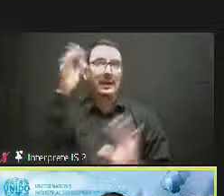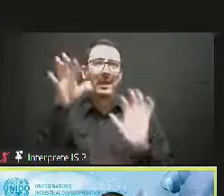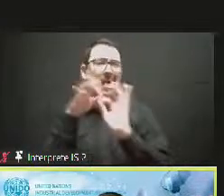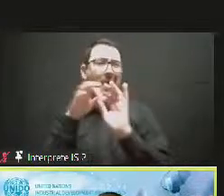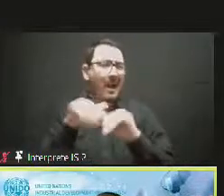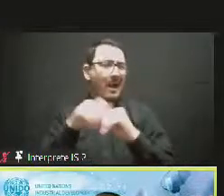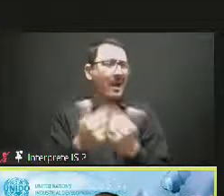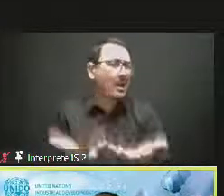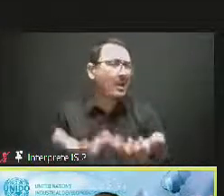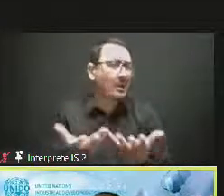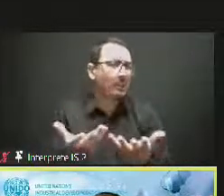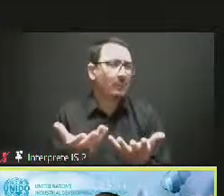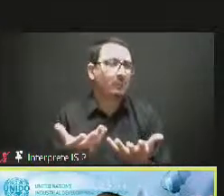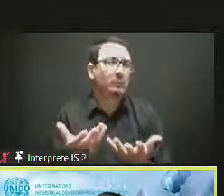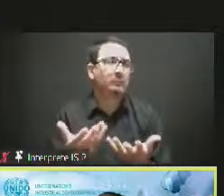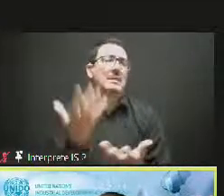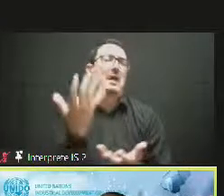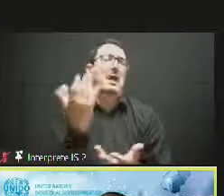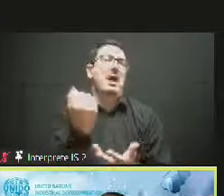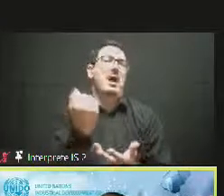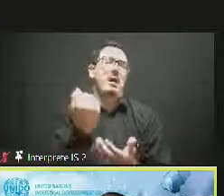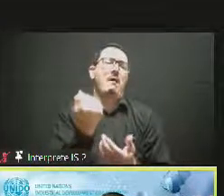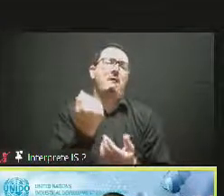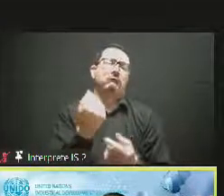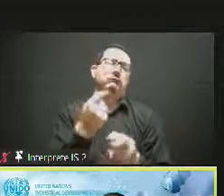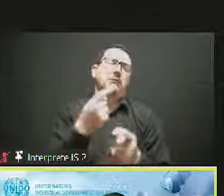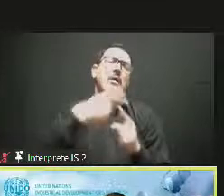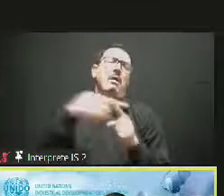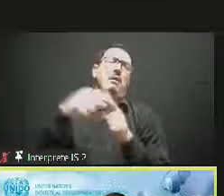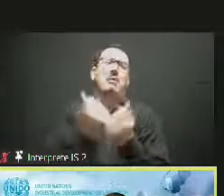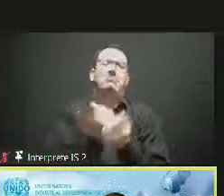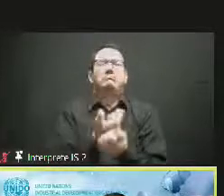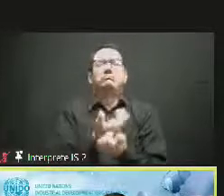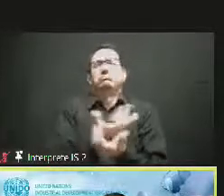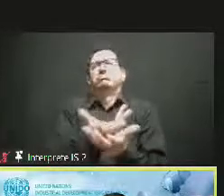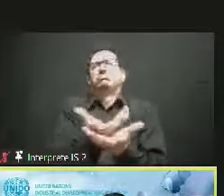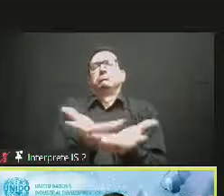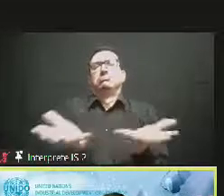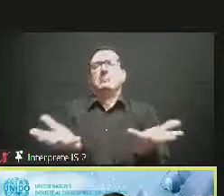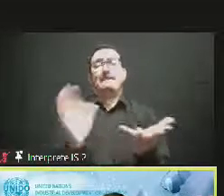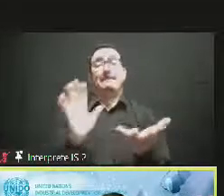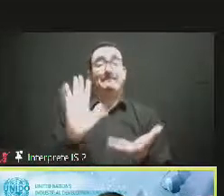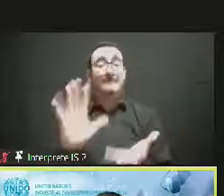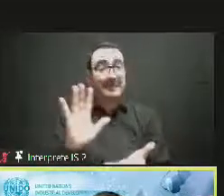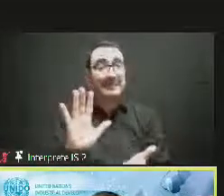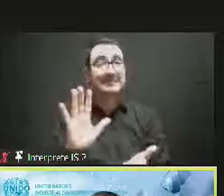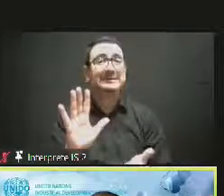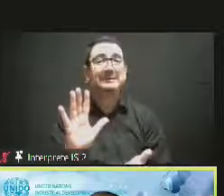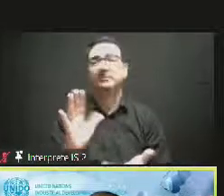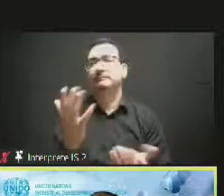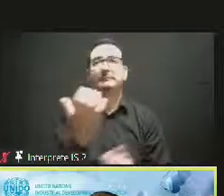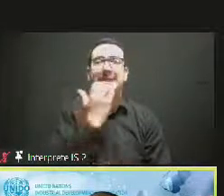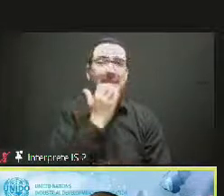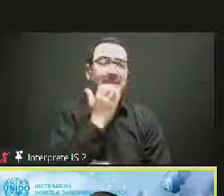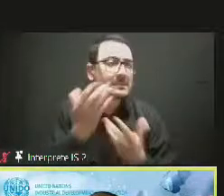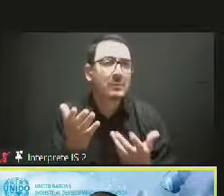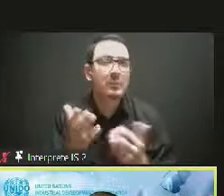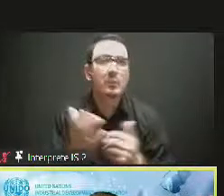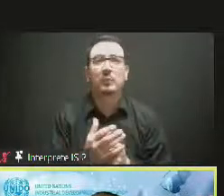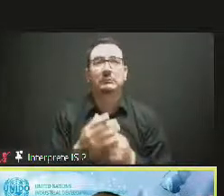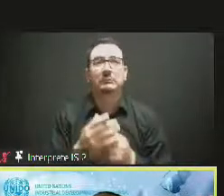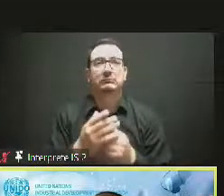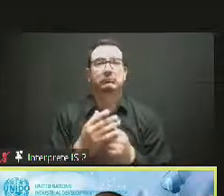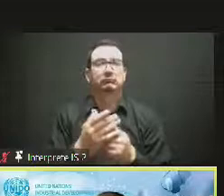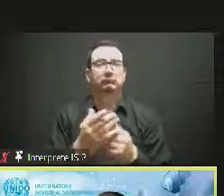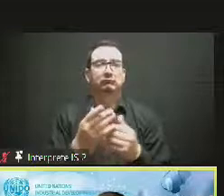if we see, for example, blockchain is impacting on how even the artists can manage their own